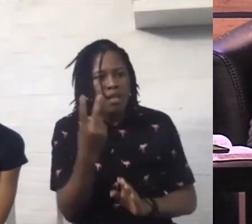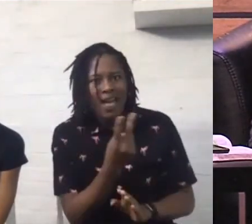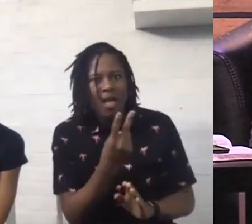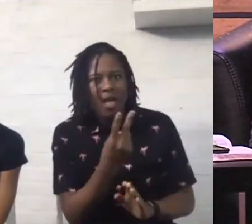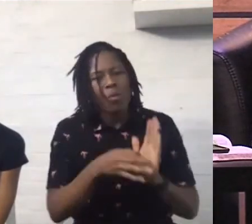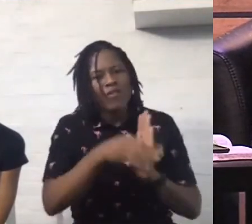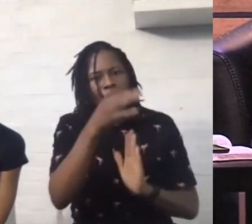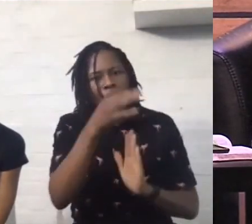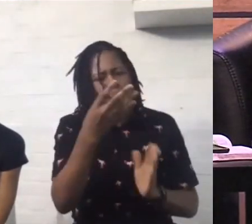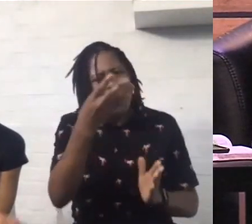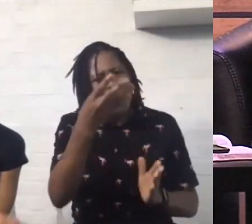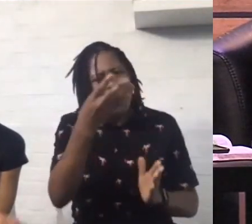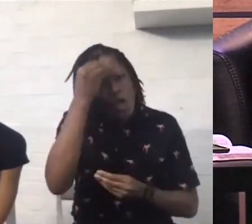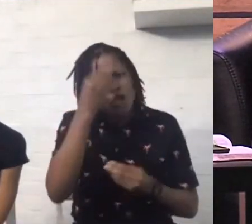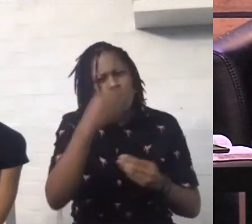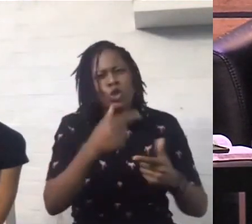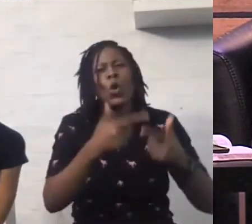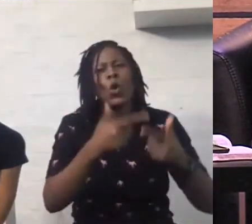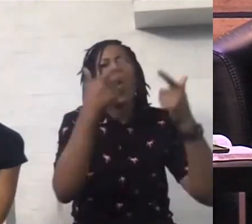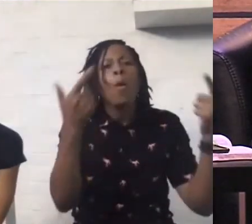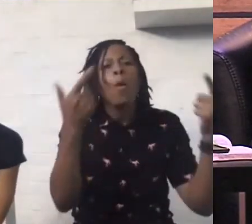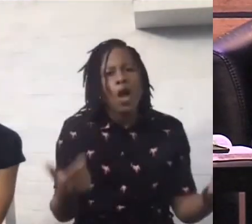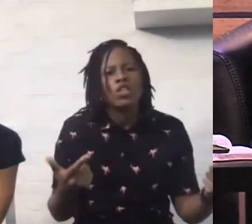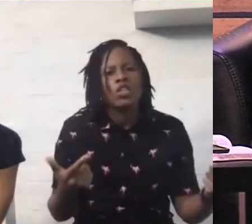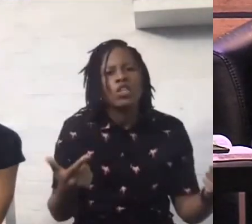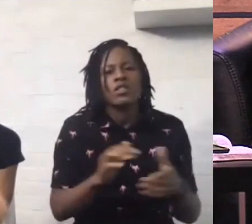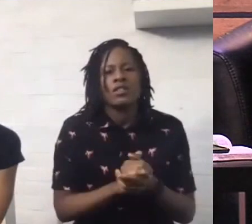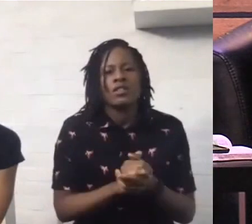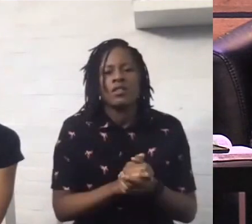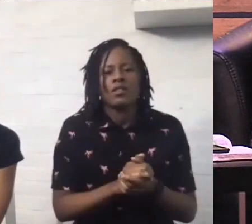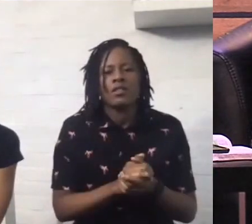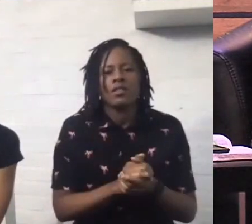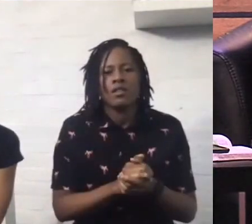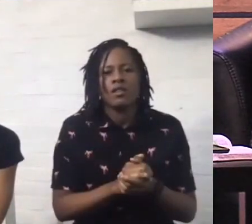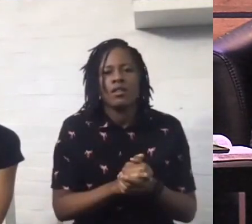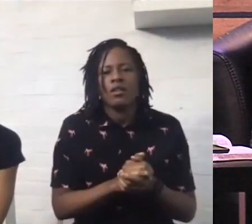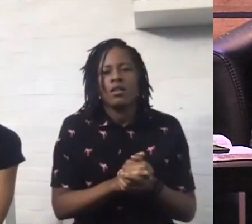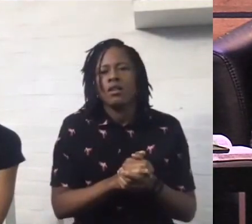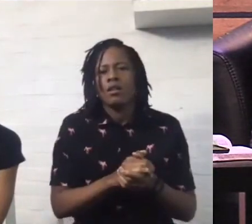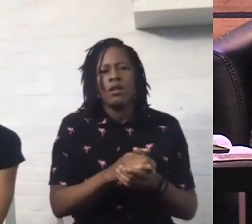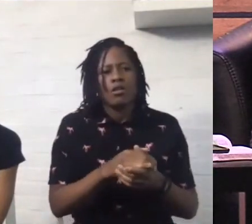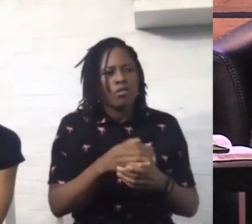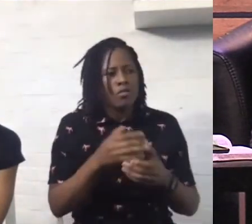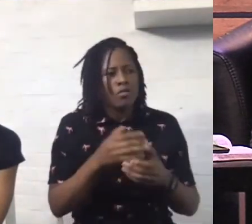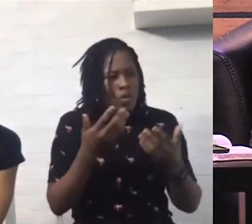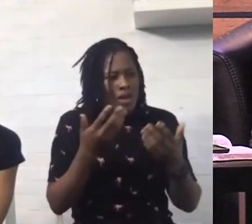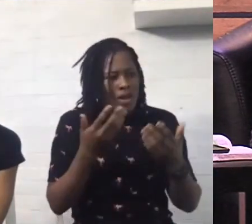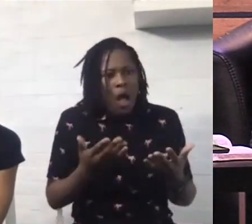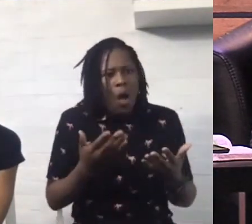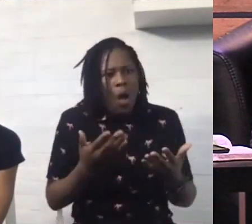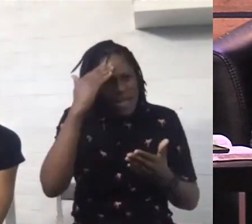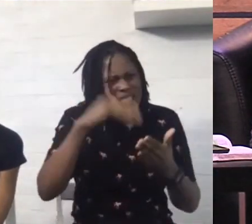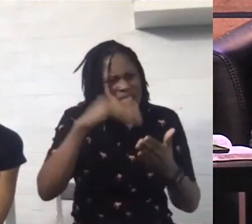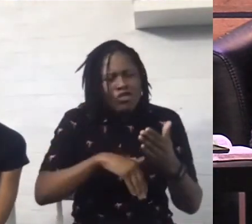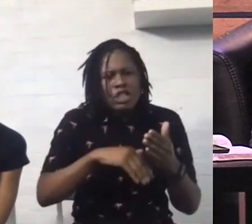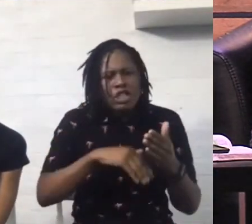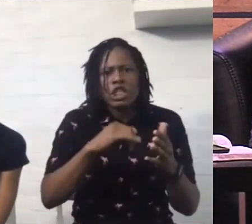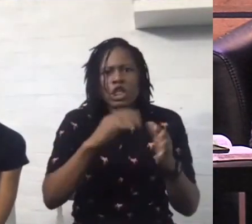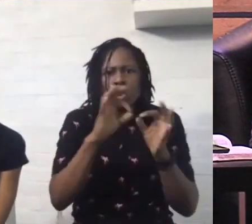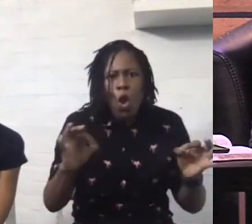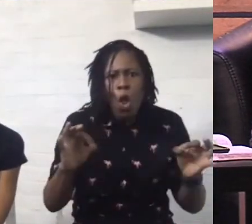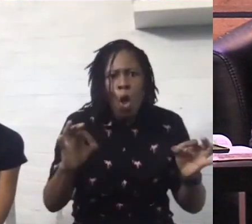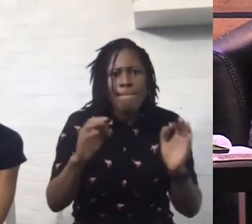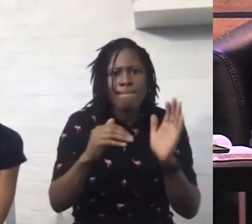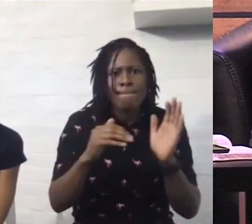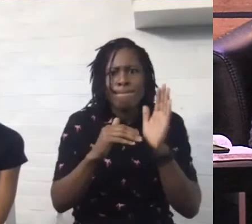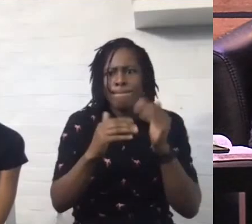much together. We're experiencing increasing measures of shalom in our marriage, in our relationship. There's a harmony. We